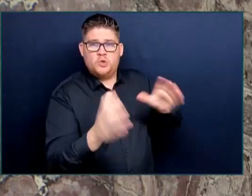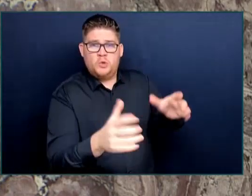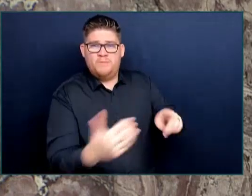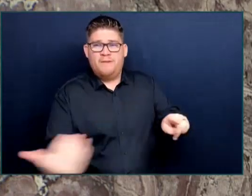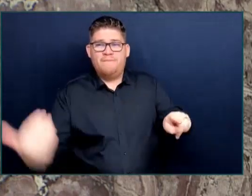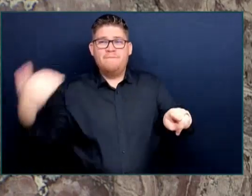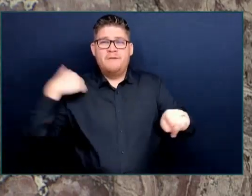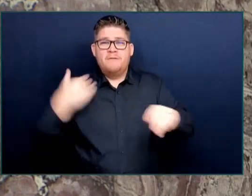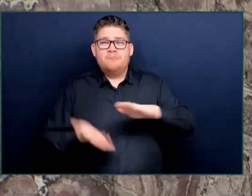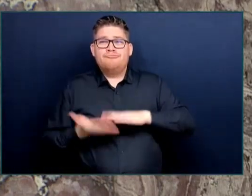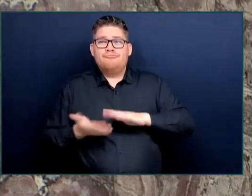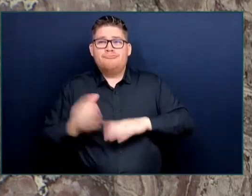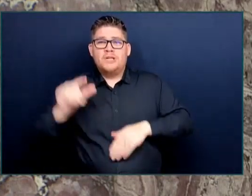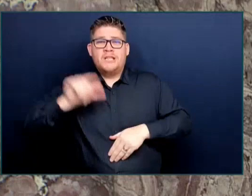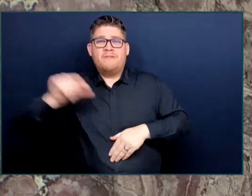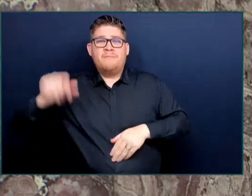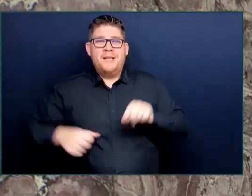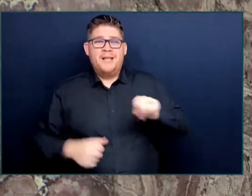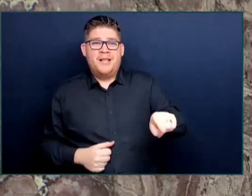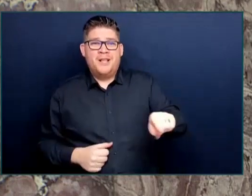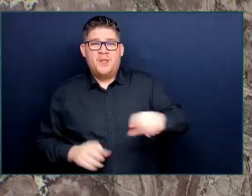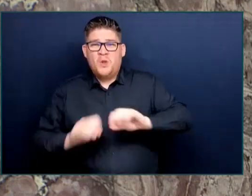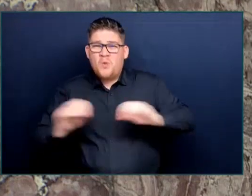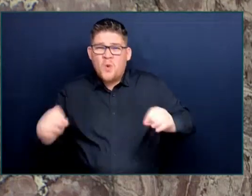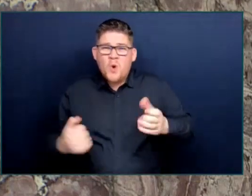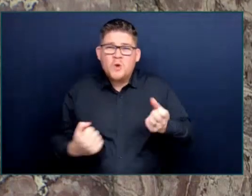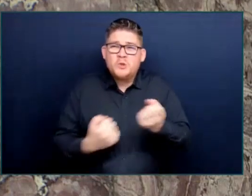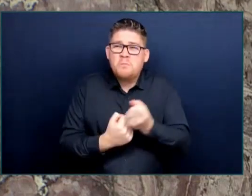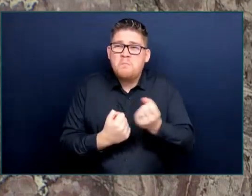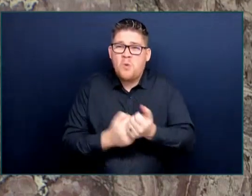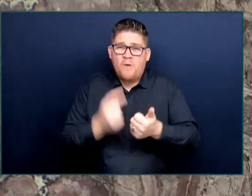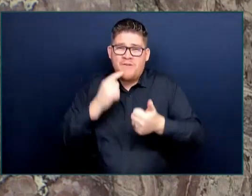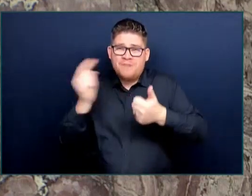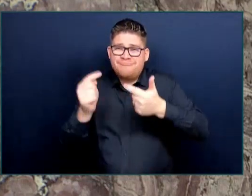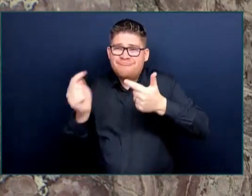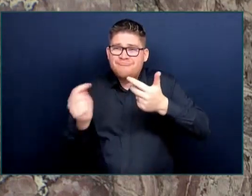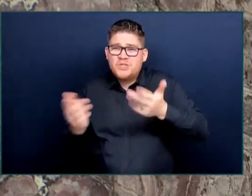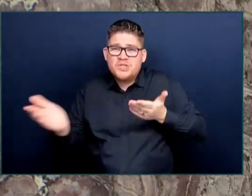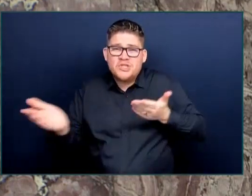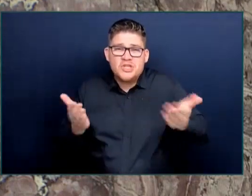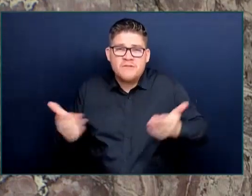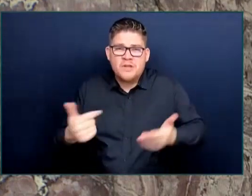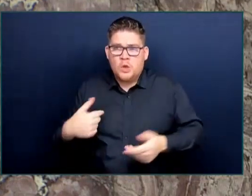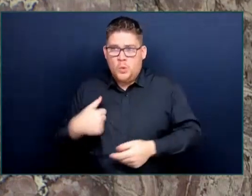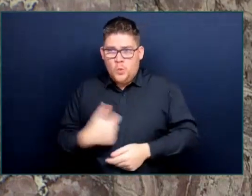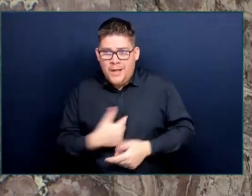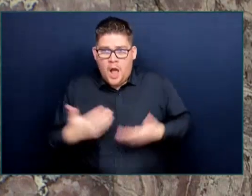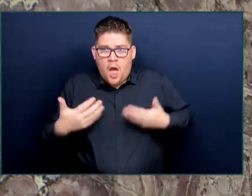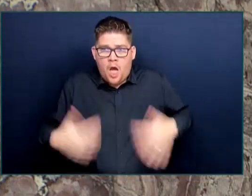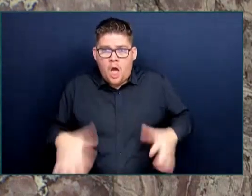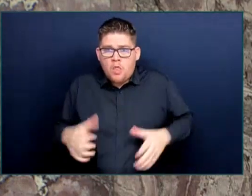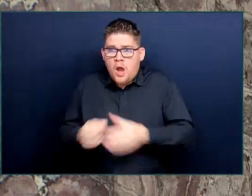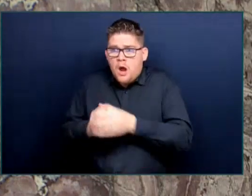we've expanded those programs, Honourable Speaker. That's not rhetoric. That's action, Honourable Speaker.